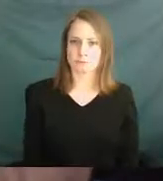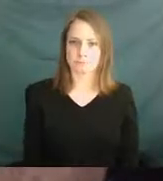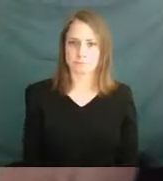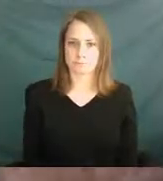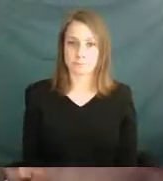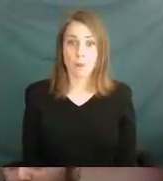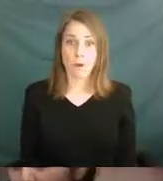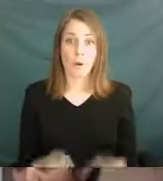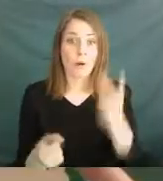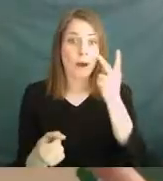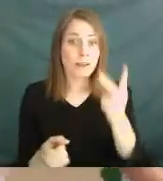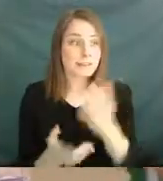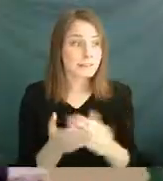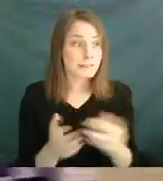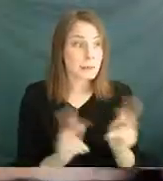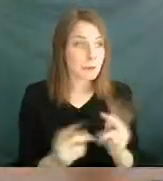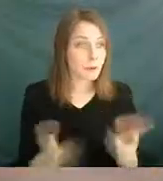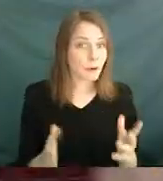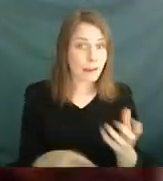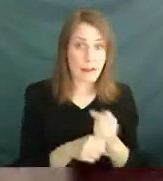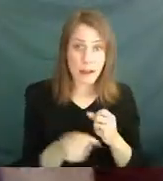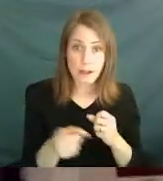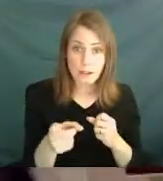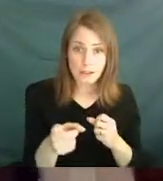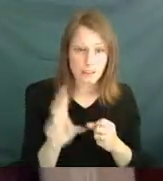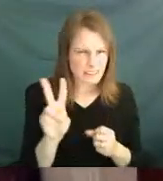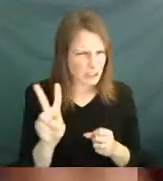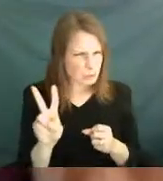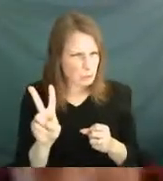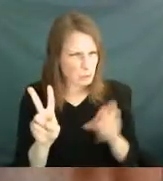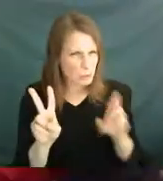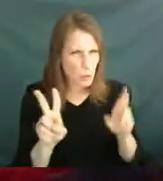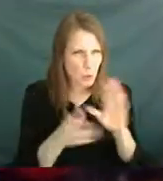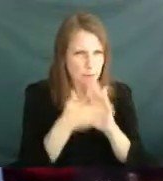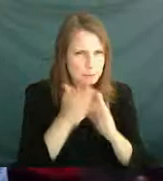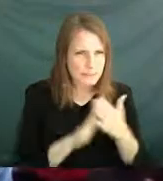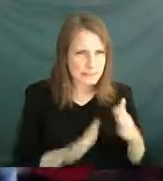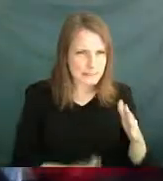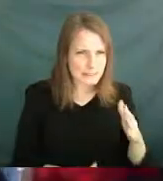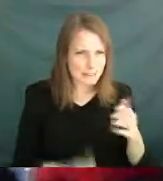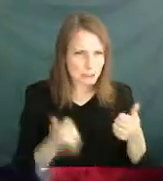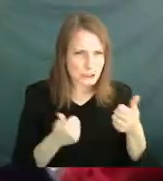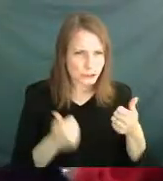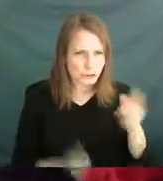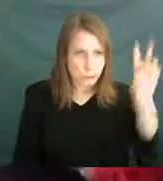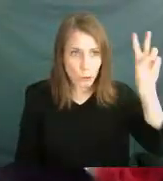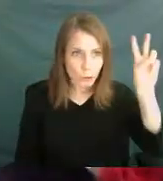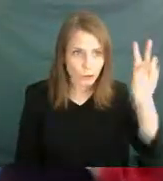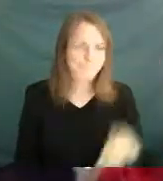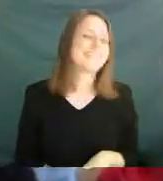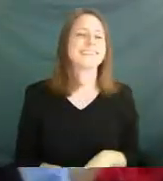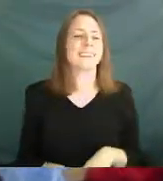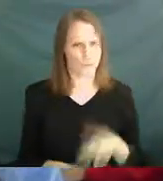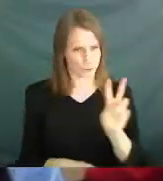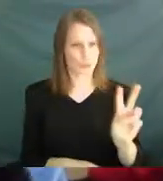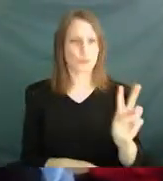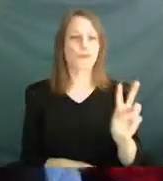Ooh, I see some people got it. Now, are you giving me a two or is that a peace sign? Two is right. Two is the right answer.